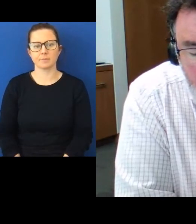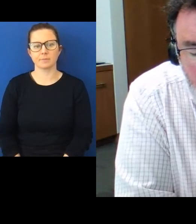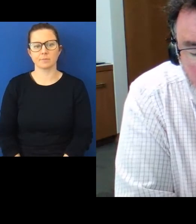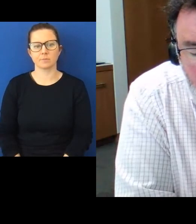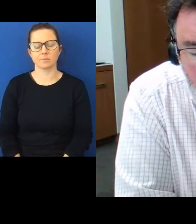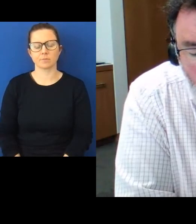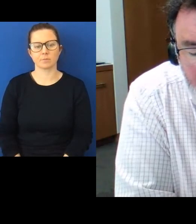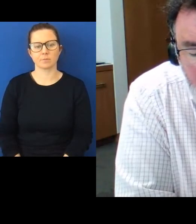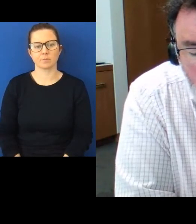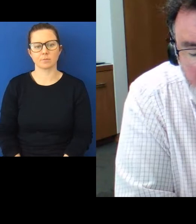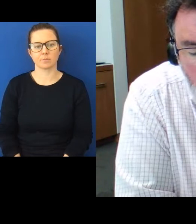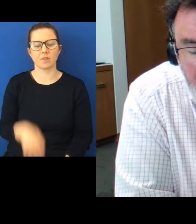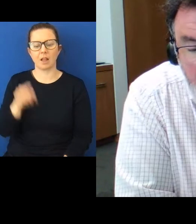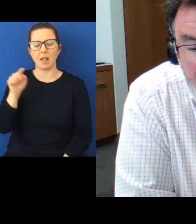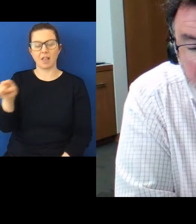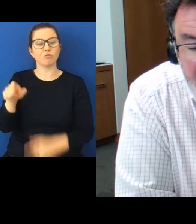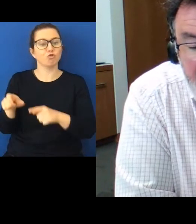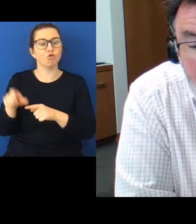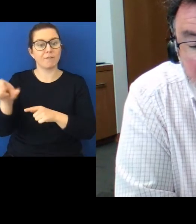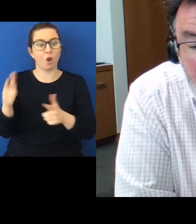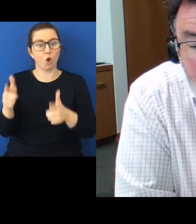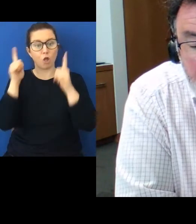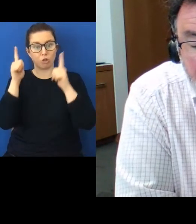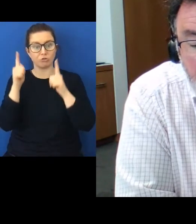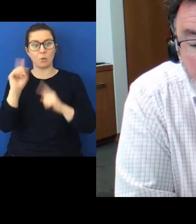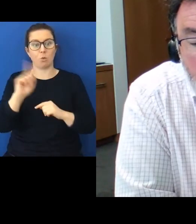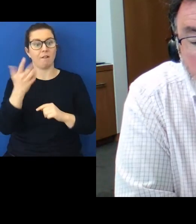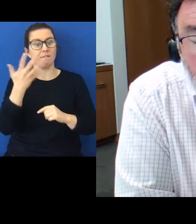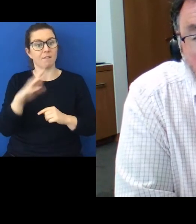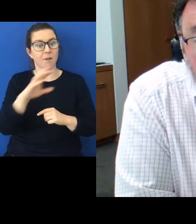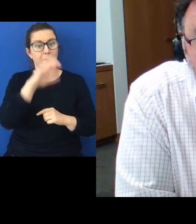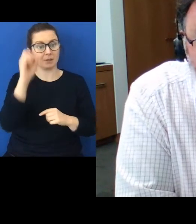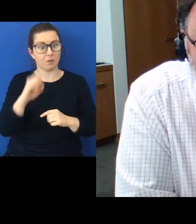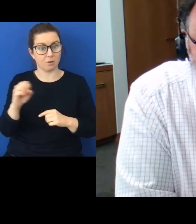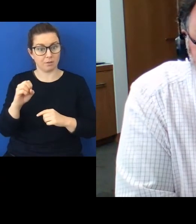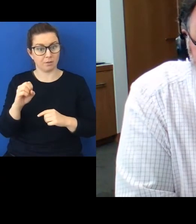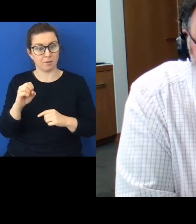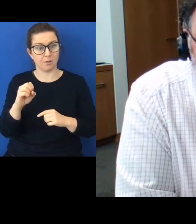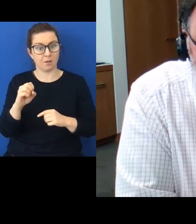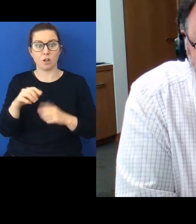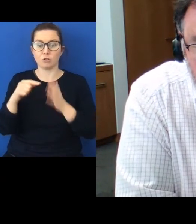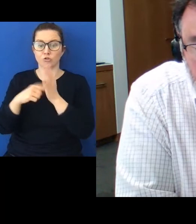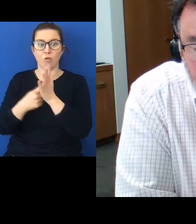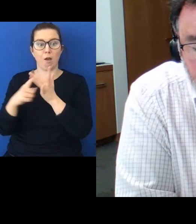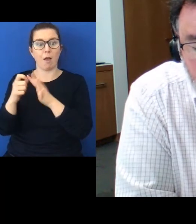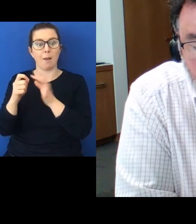The Waikato River Authority is 50%. Waikato tribes